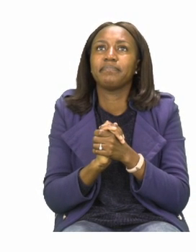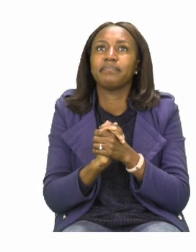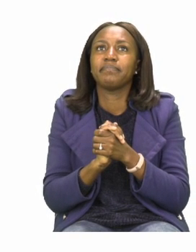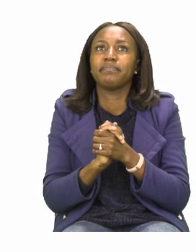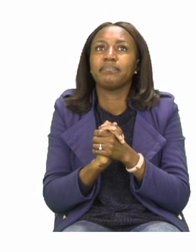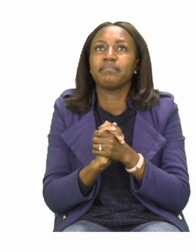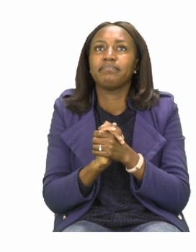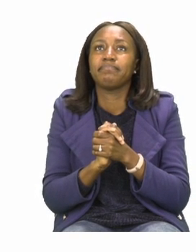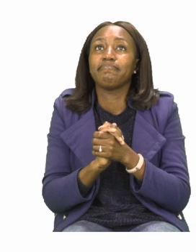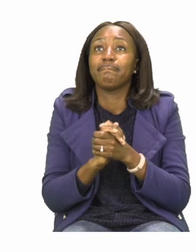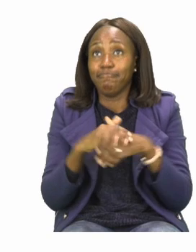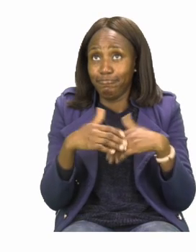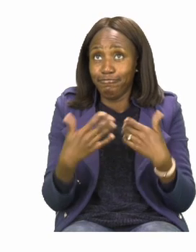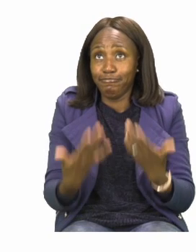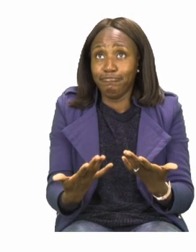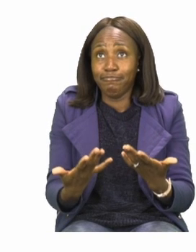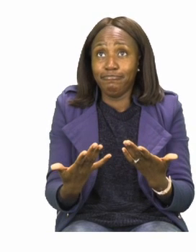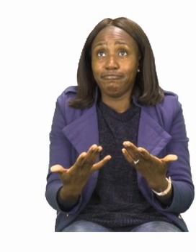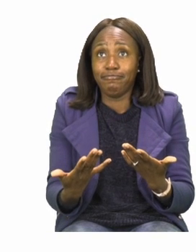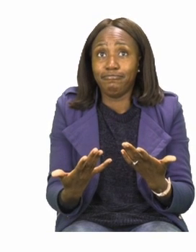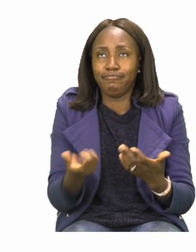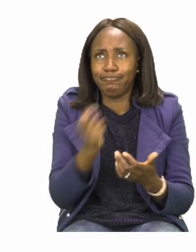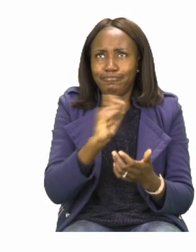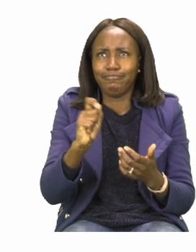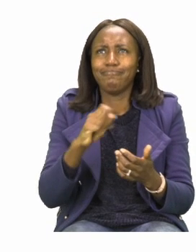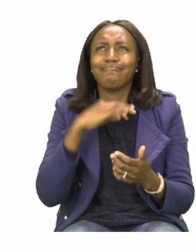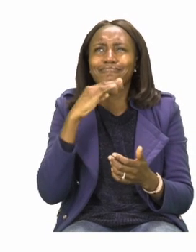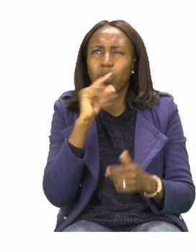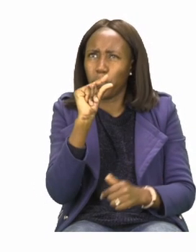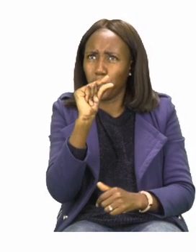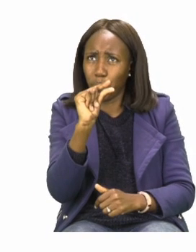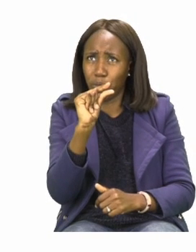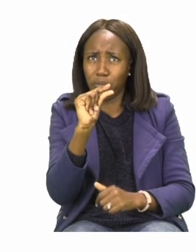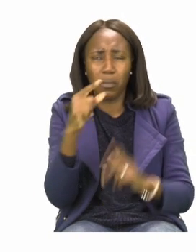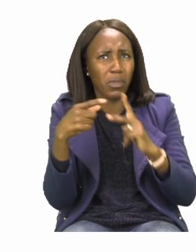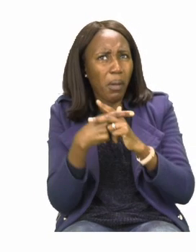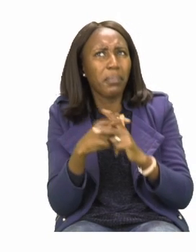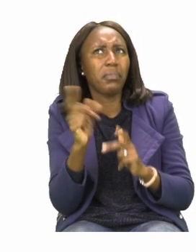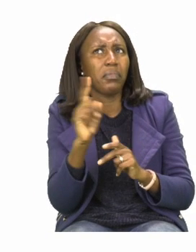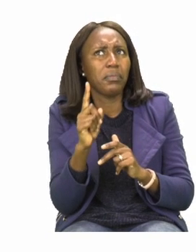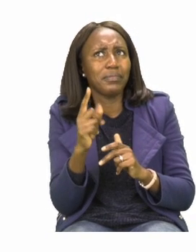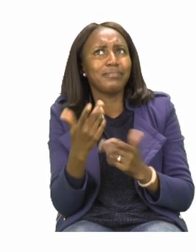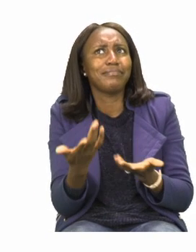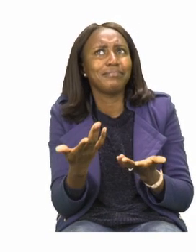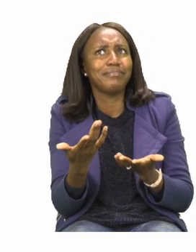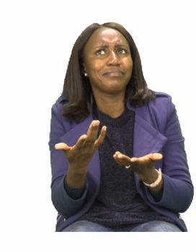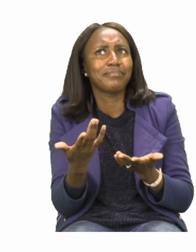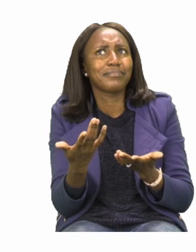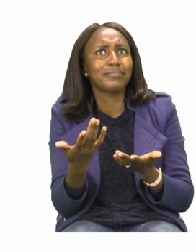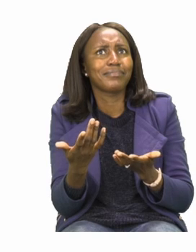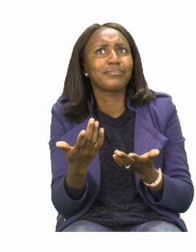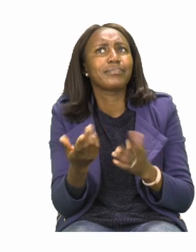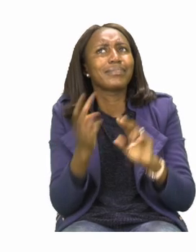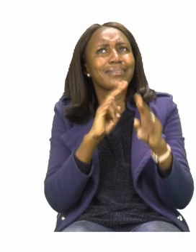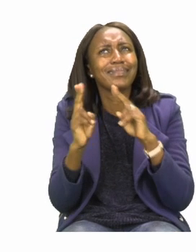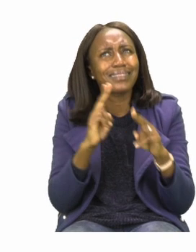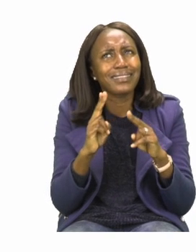So, we need to write a short story about what happened or who sank the boat.